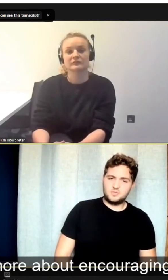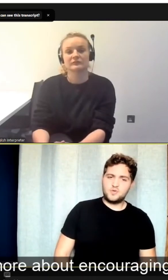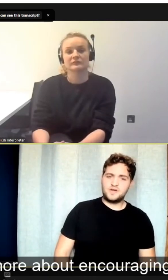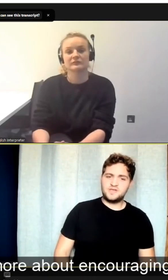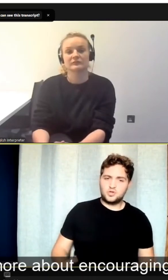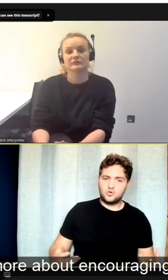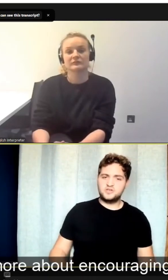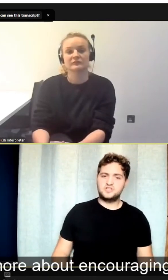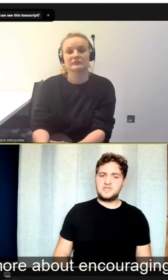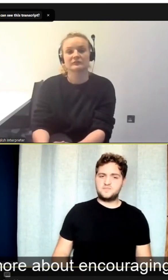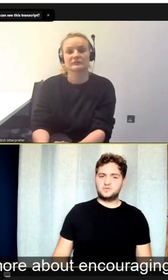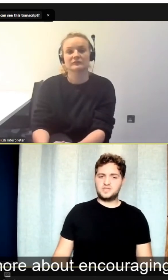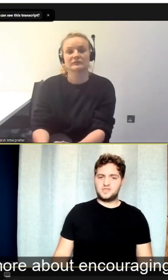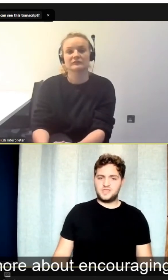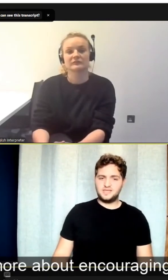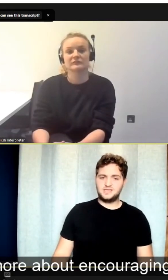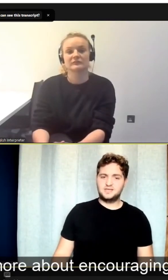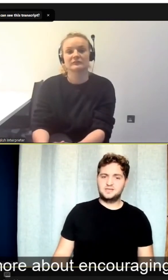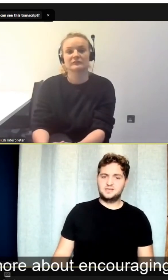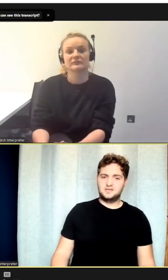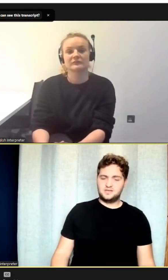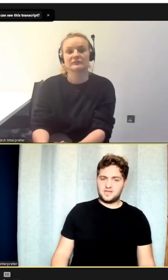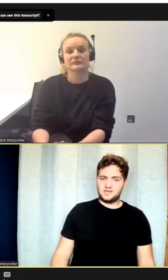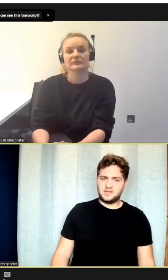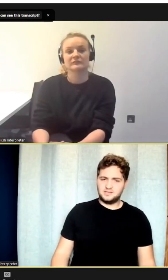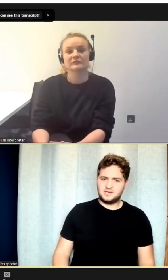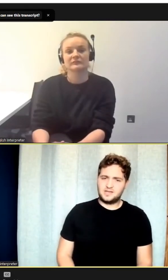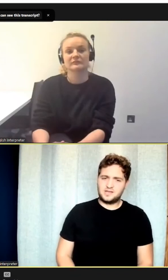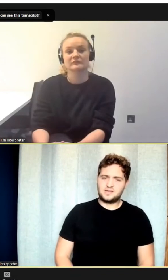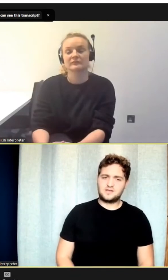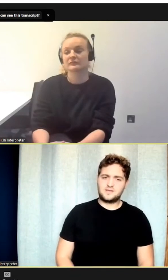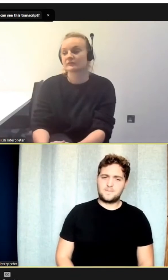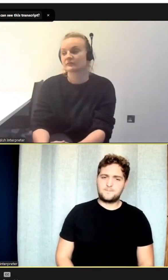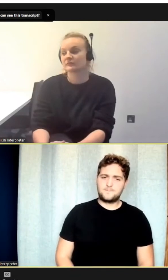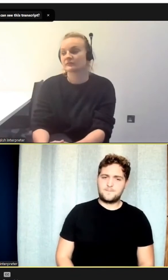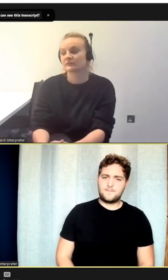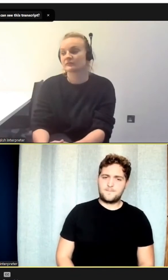It's a lot more about encouraging people to think and.